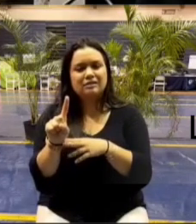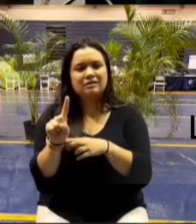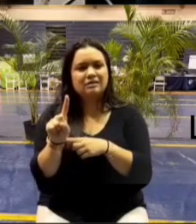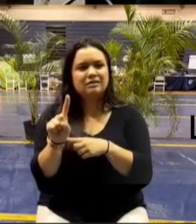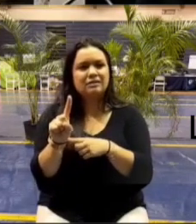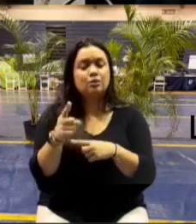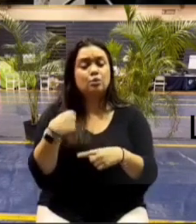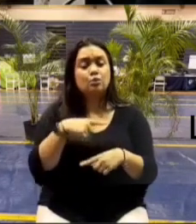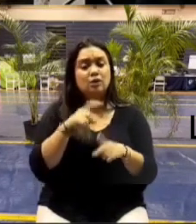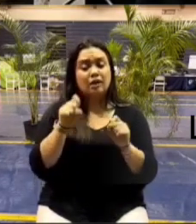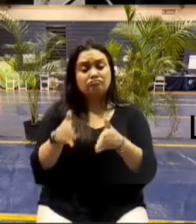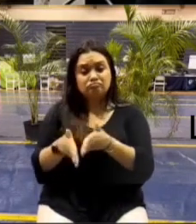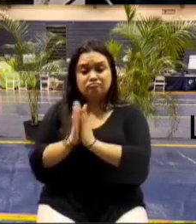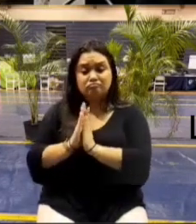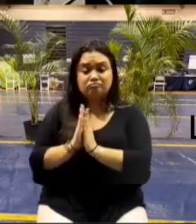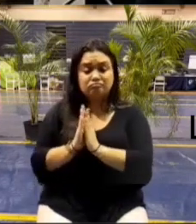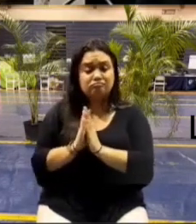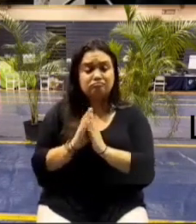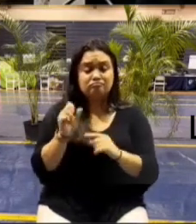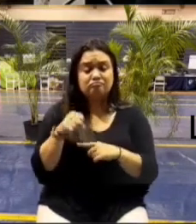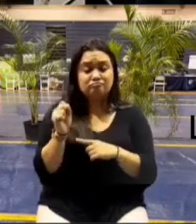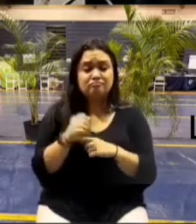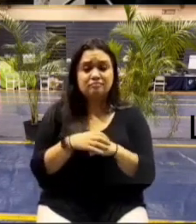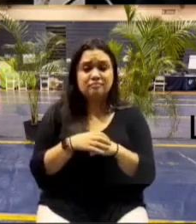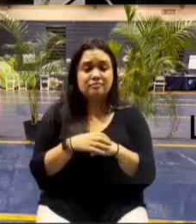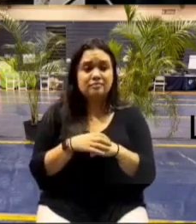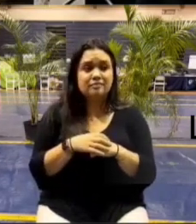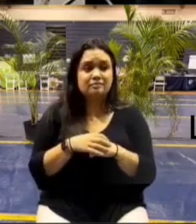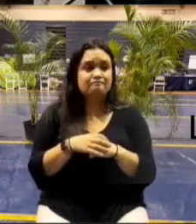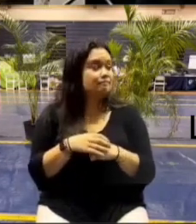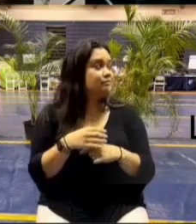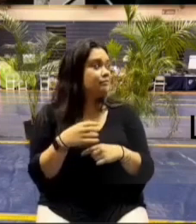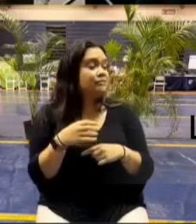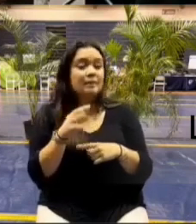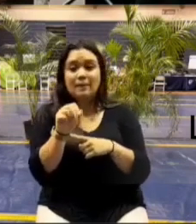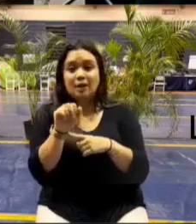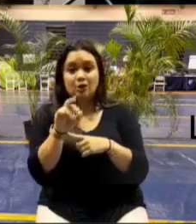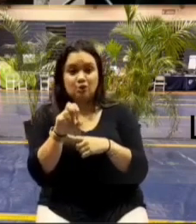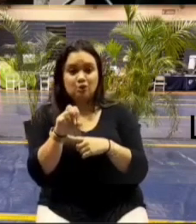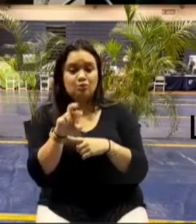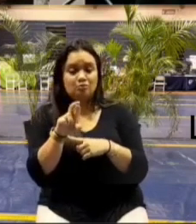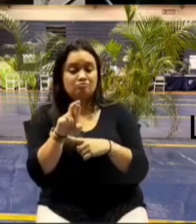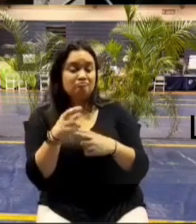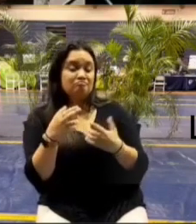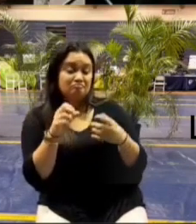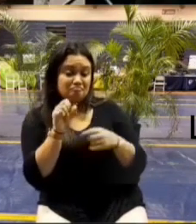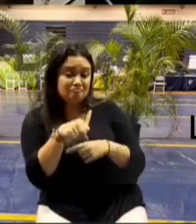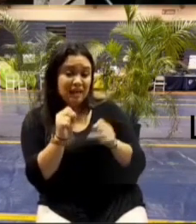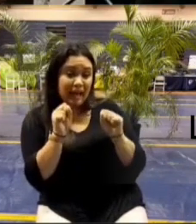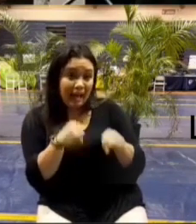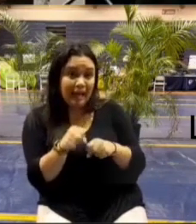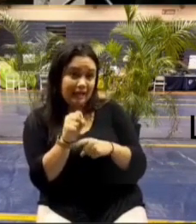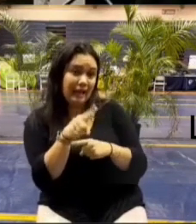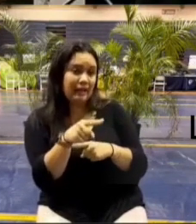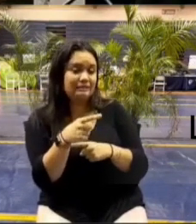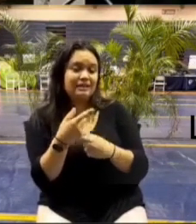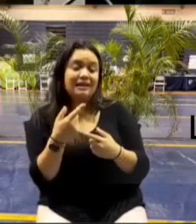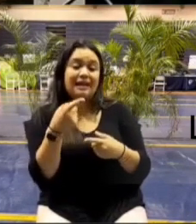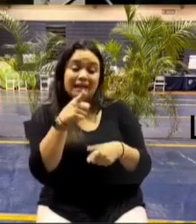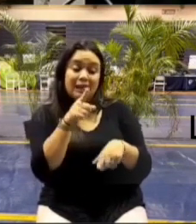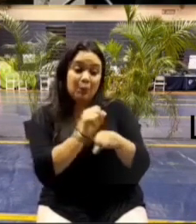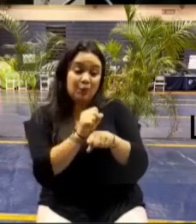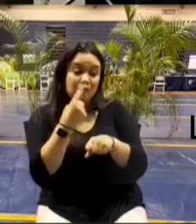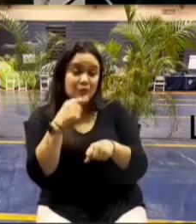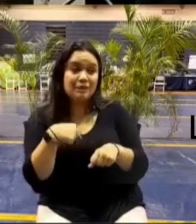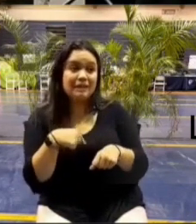well we can certainly ask yes i can ask him to come now he doesn't work for me thank you he does work for